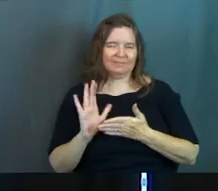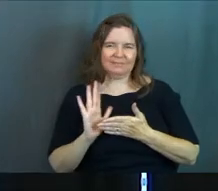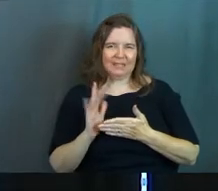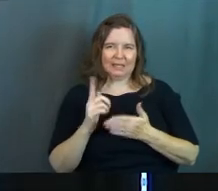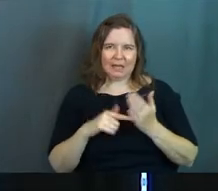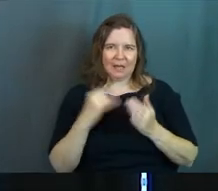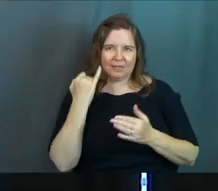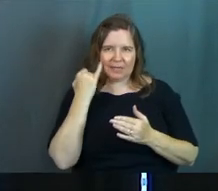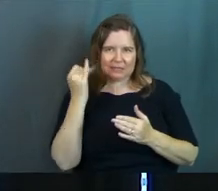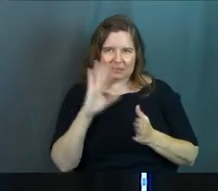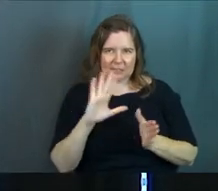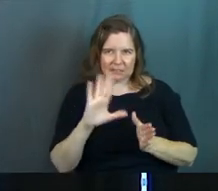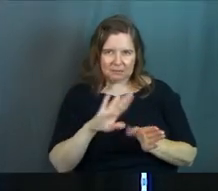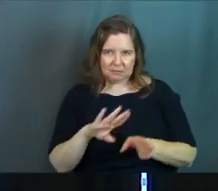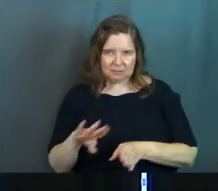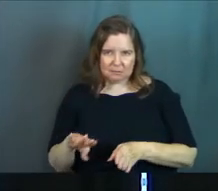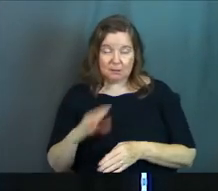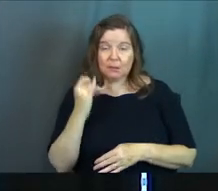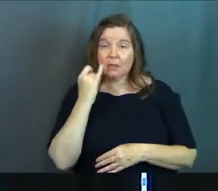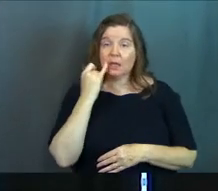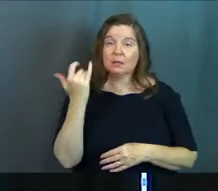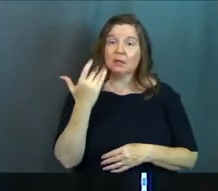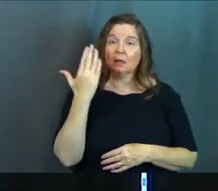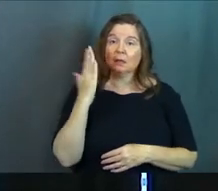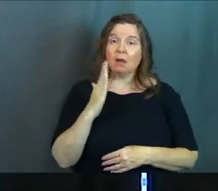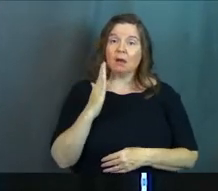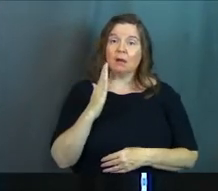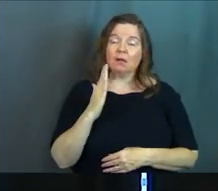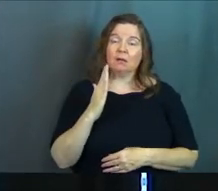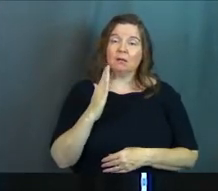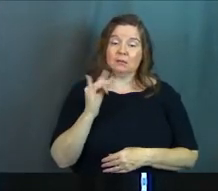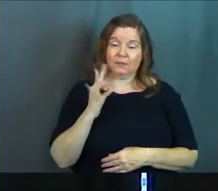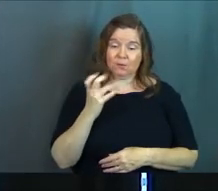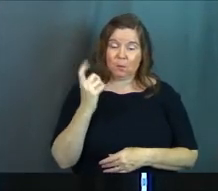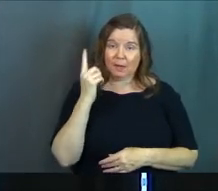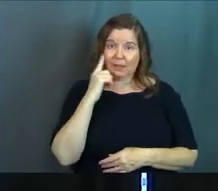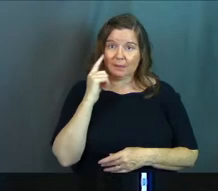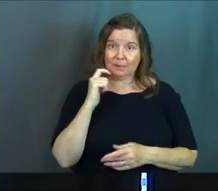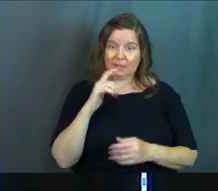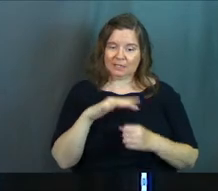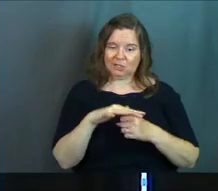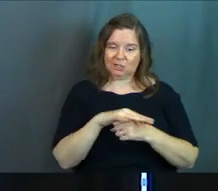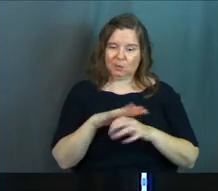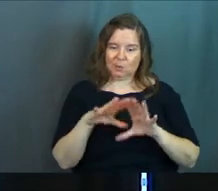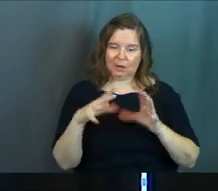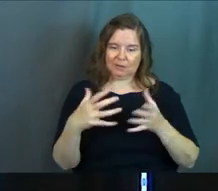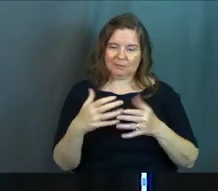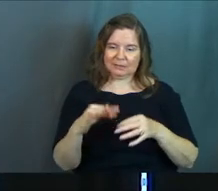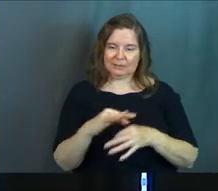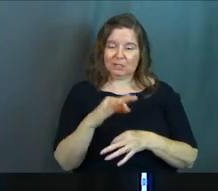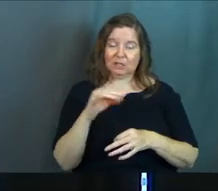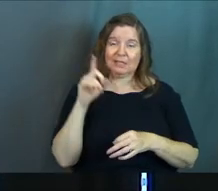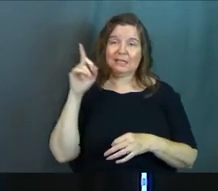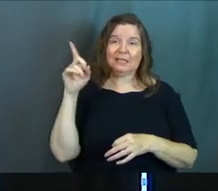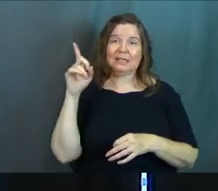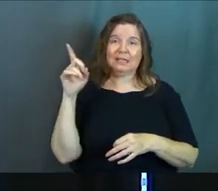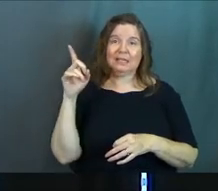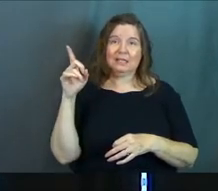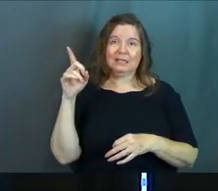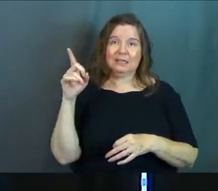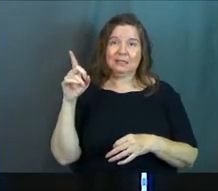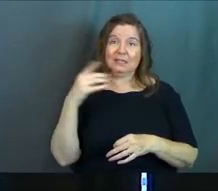That's not the idea. The idea is that God, if you want to think about it geographically, spiritually, he's